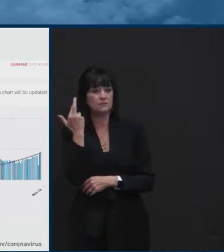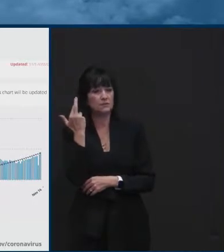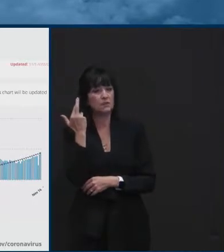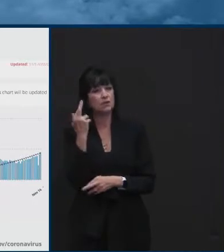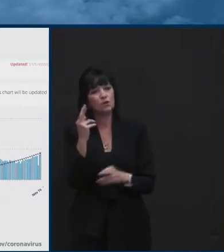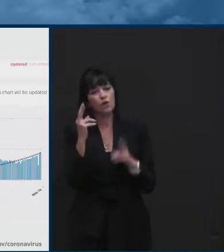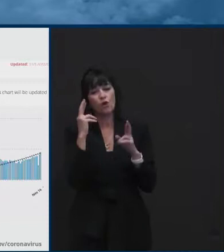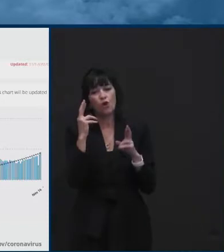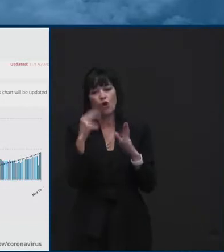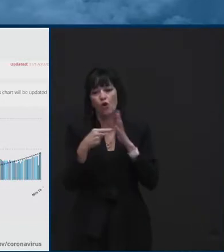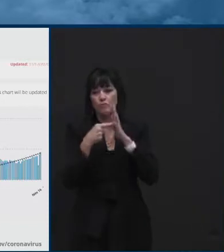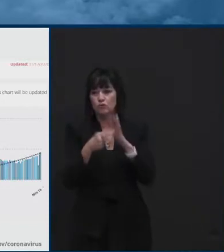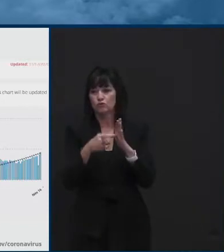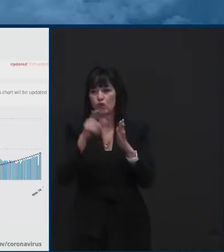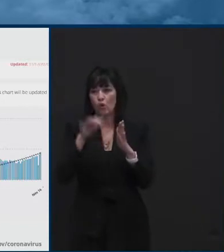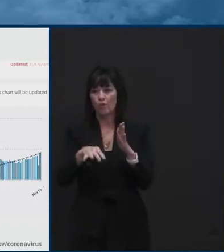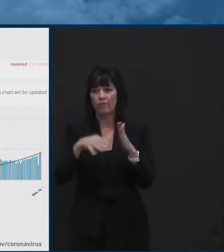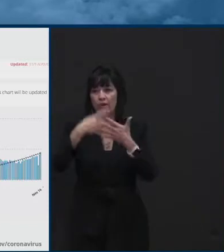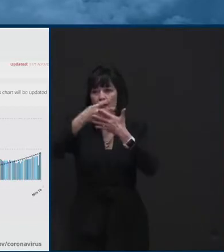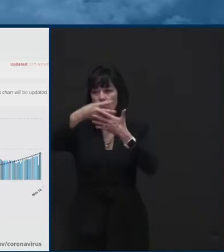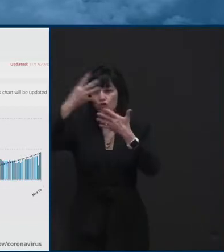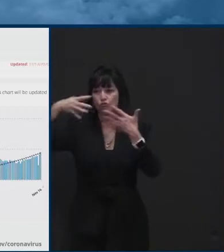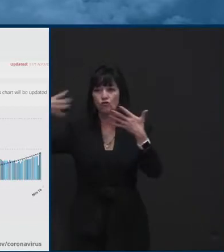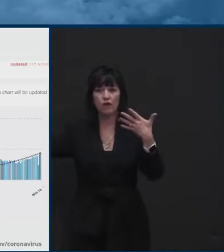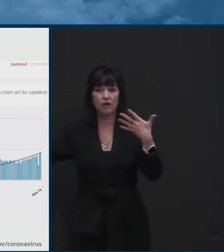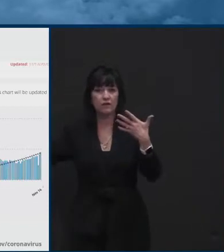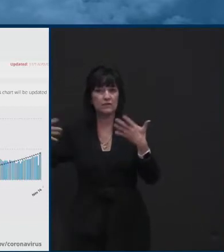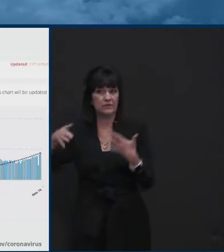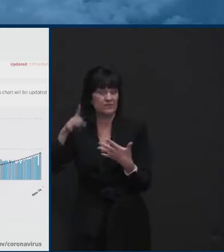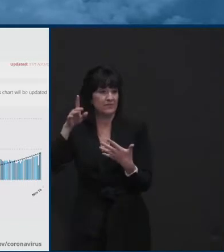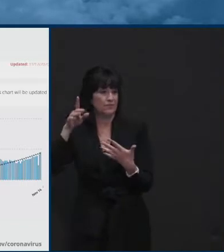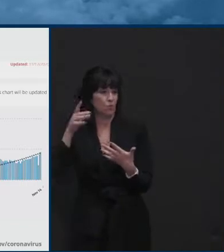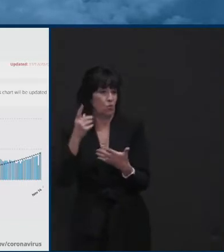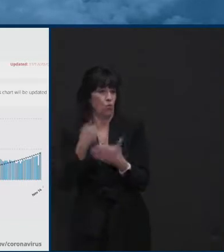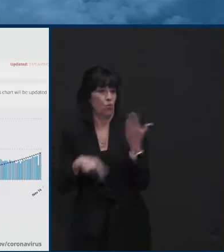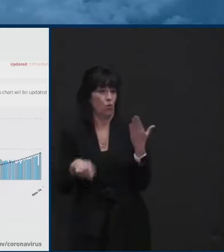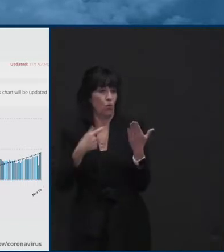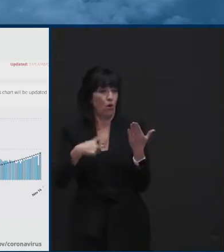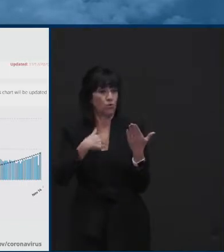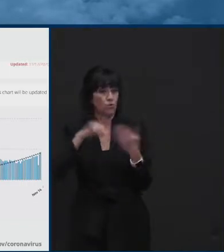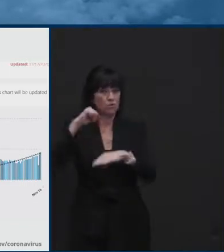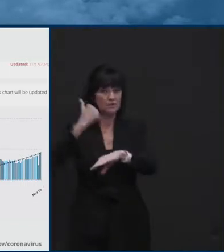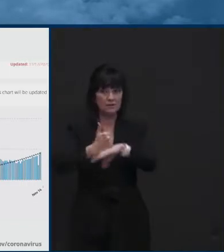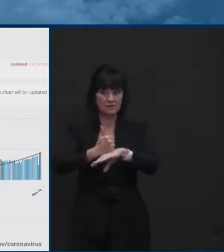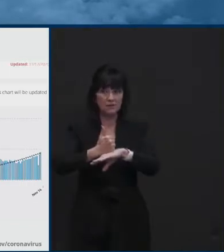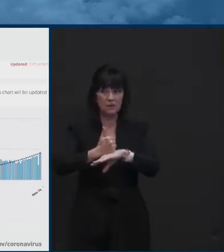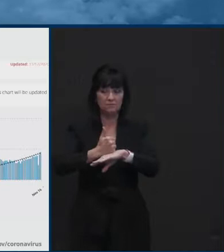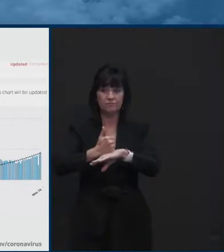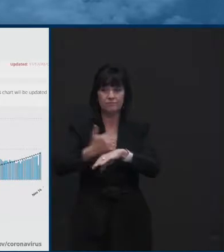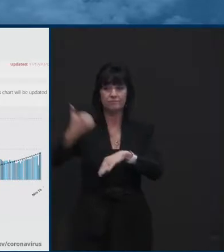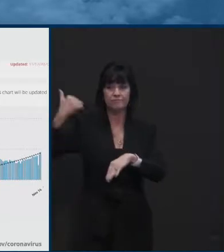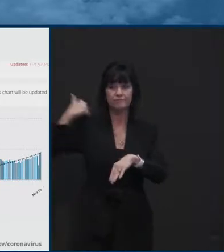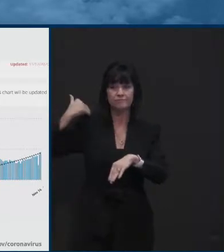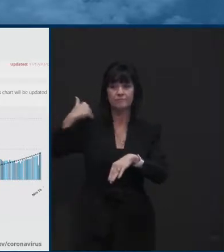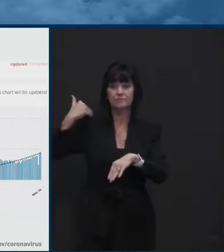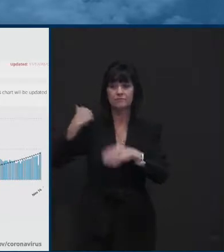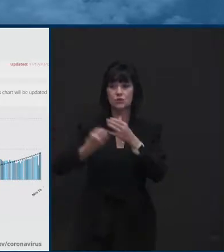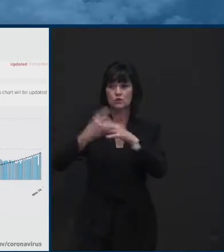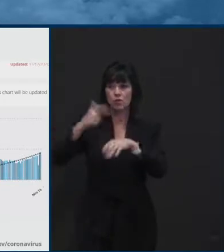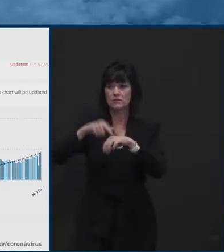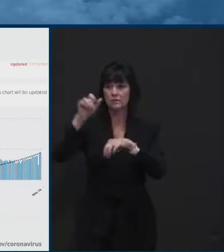shows the effectiveness of the mitigation efforts that we took after the spike up in cases. this is